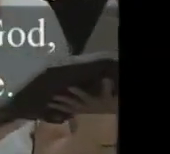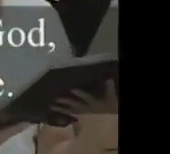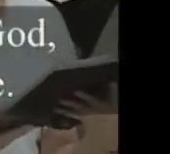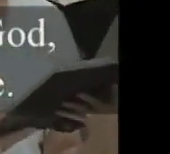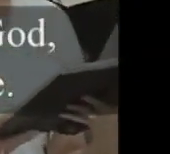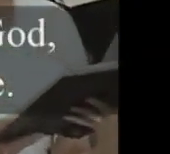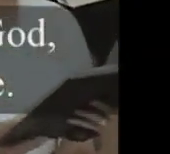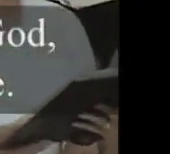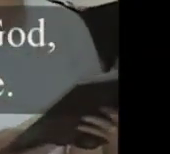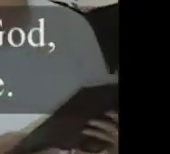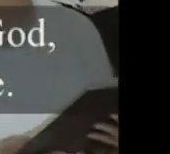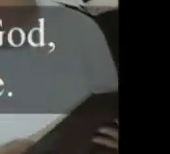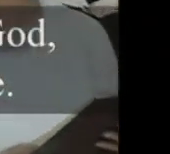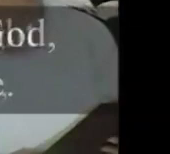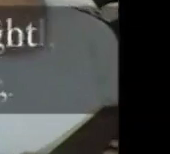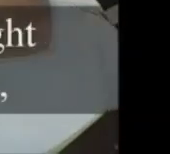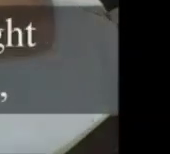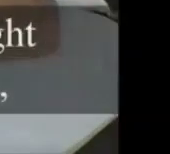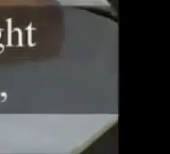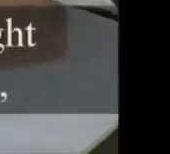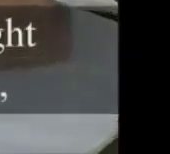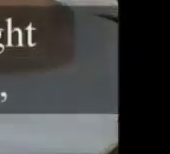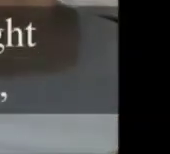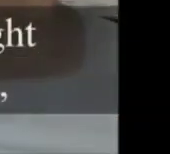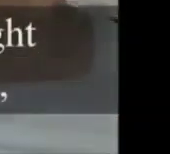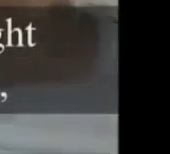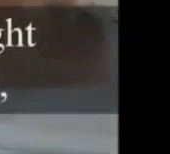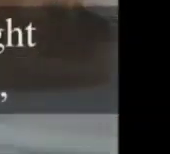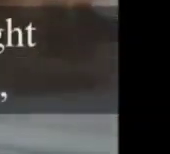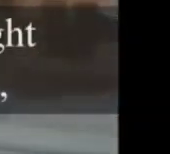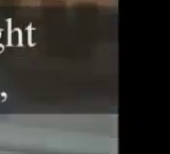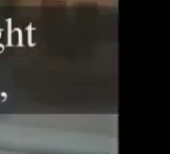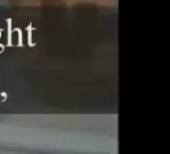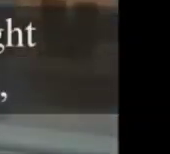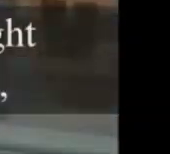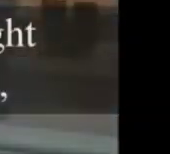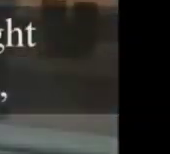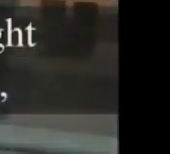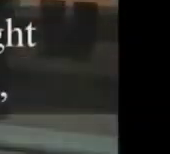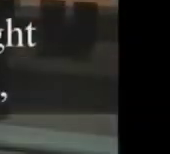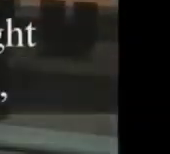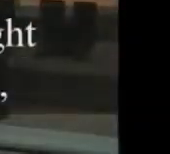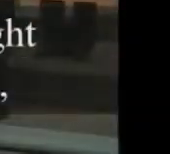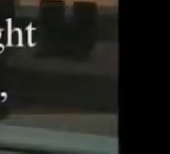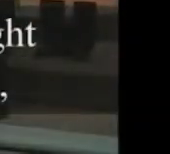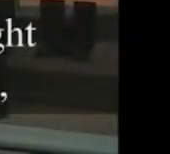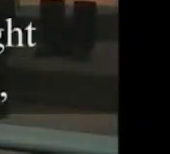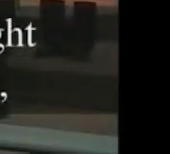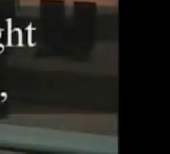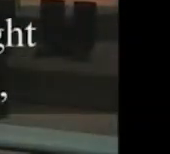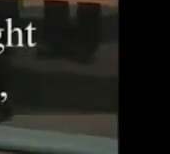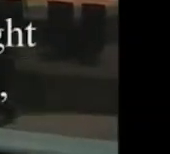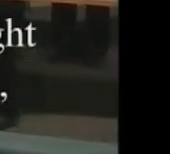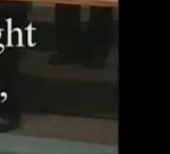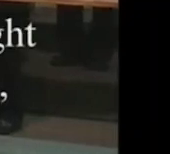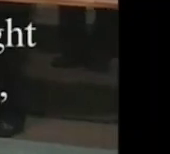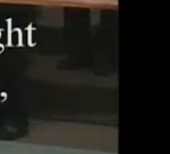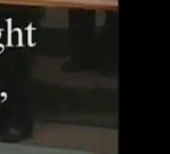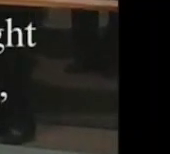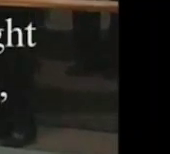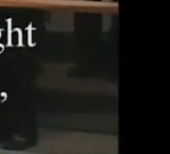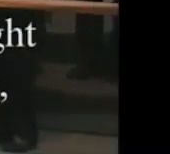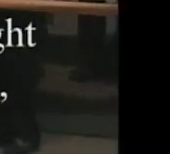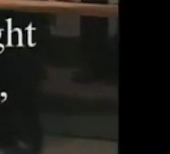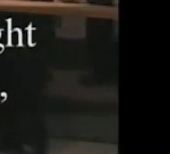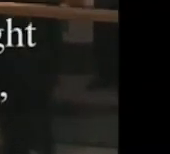the same. A thousand angels in thy sight are